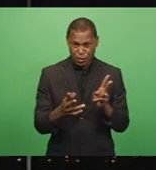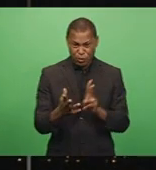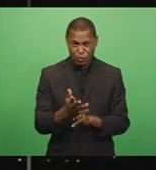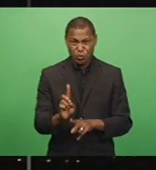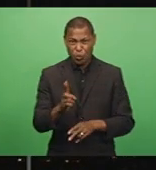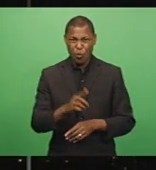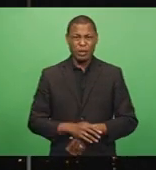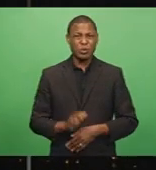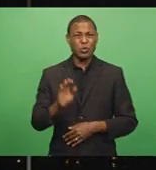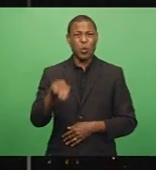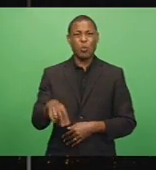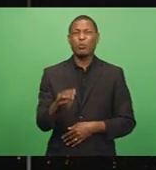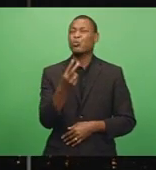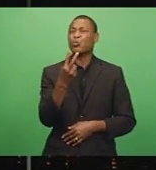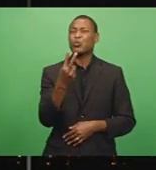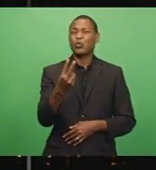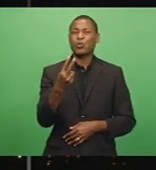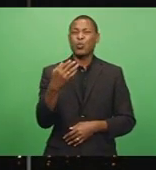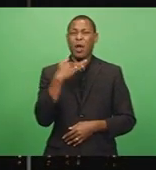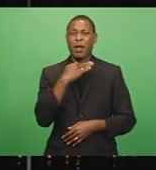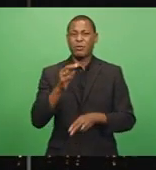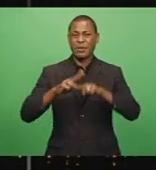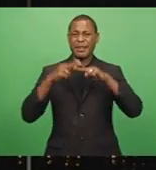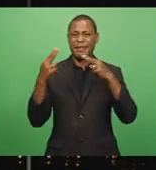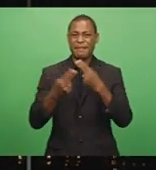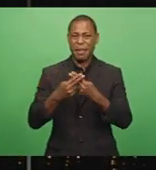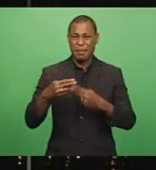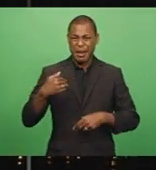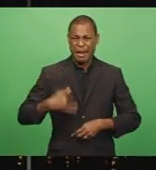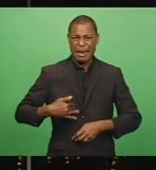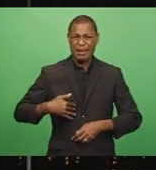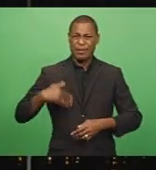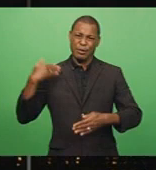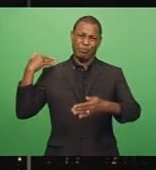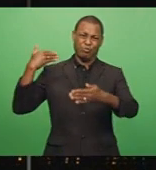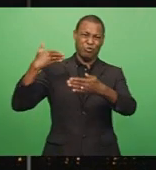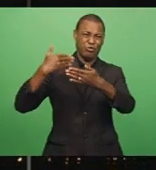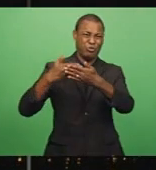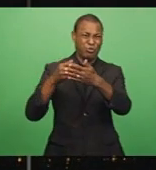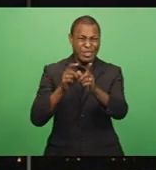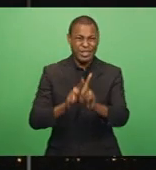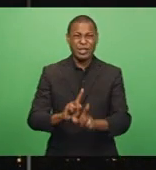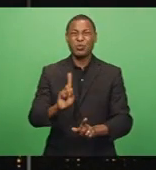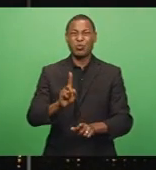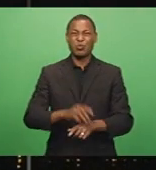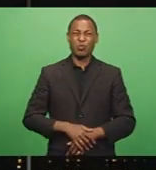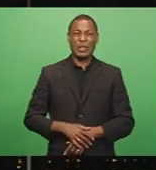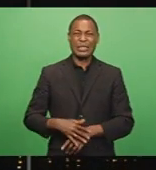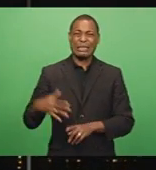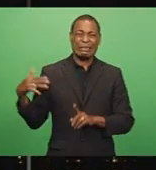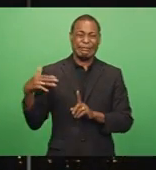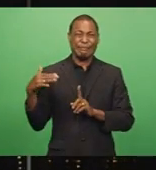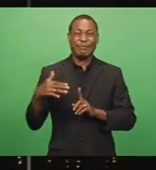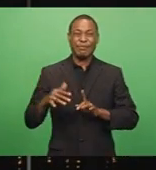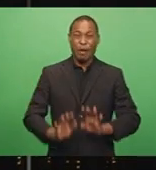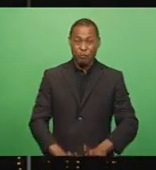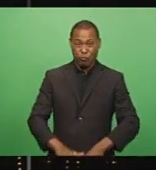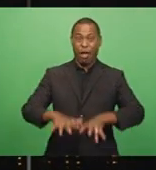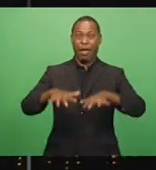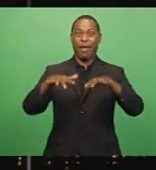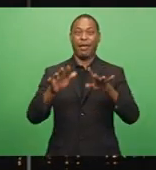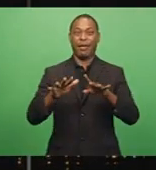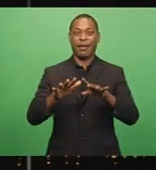home to over 200 families and for many years they've been grappling with the effects of flooding. However, as